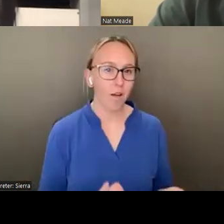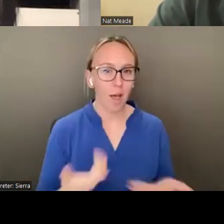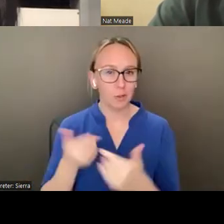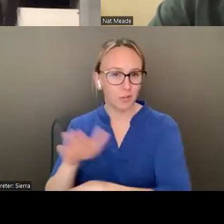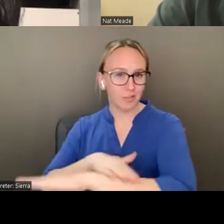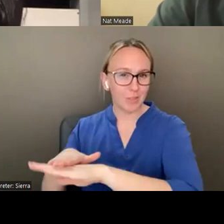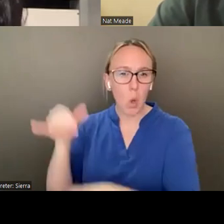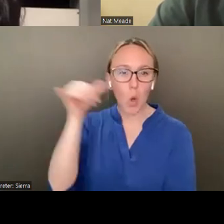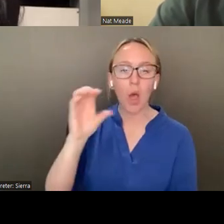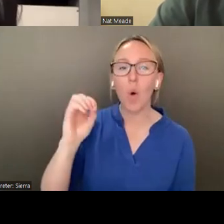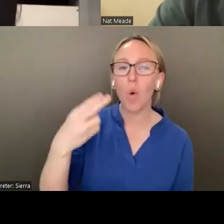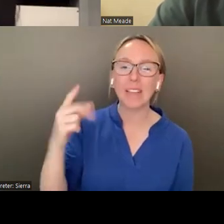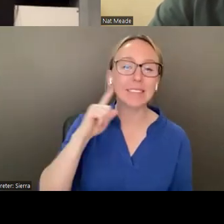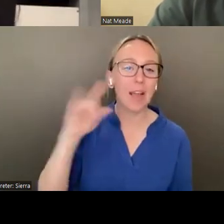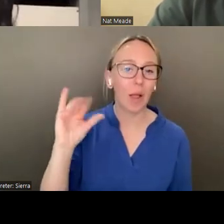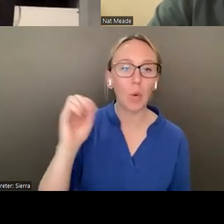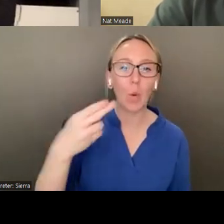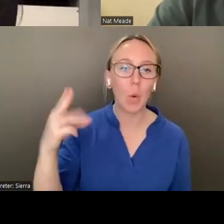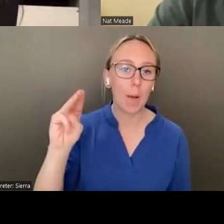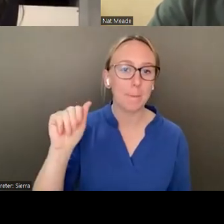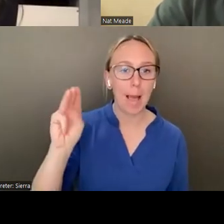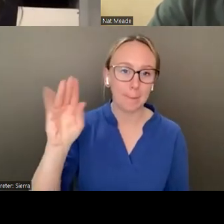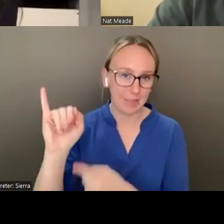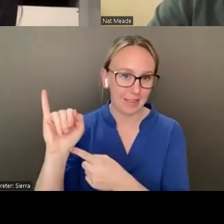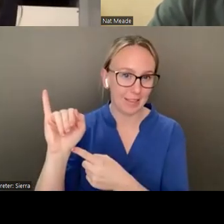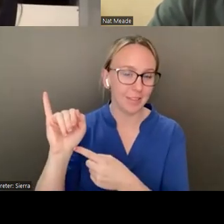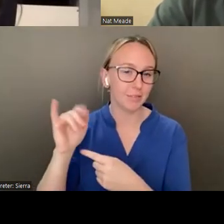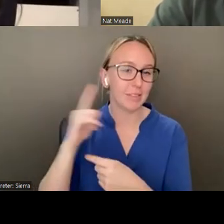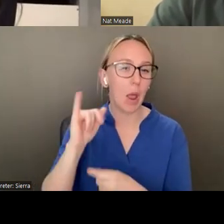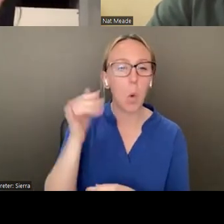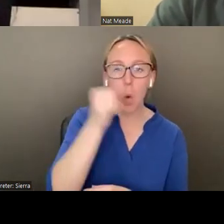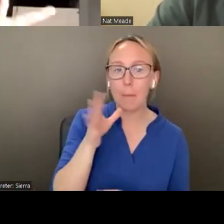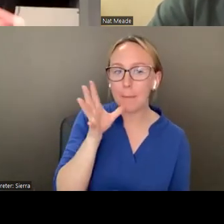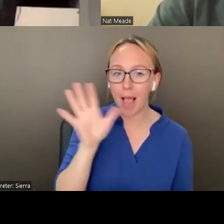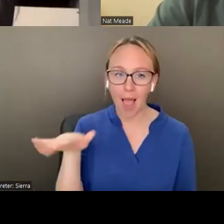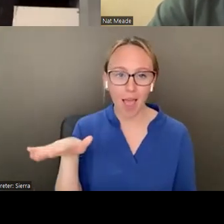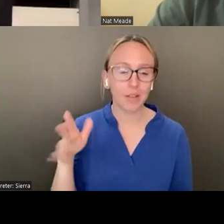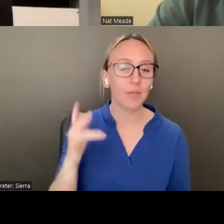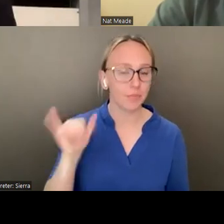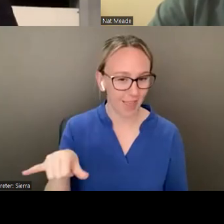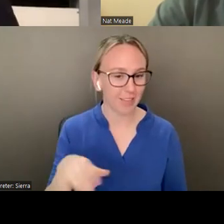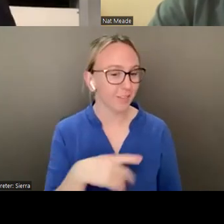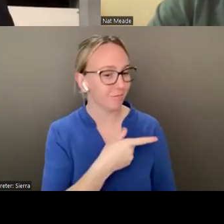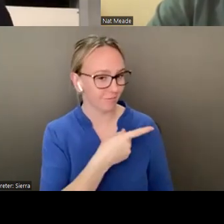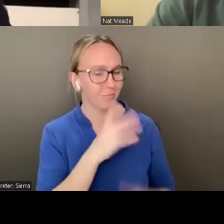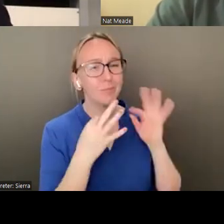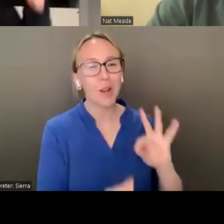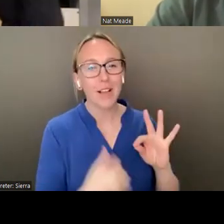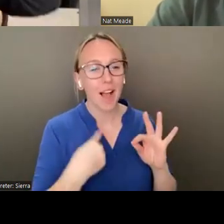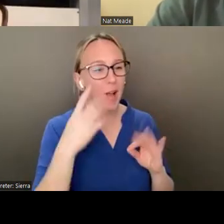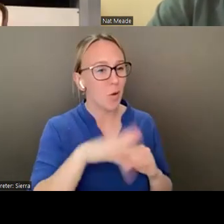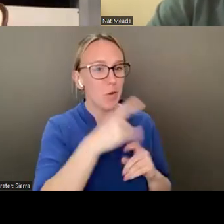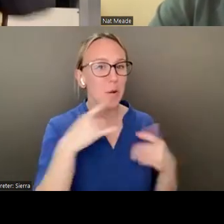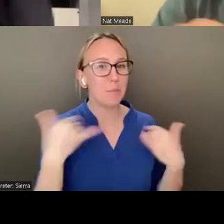Umami. Yeah. Yeah. Yes. Wonderful. I know you were playing with a lot of name ideas during your